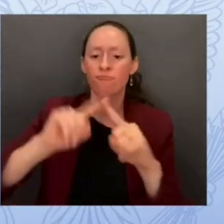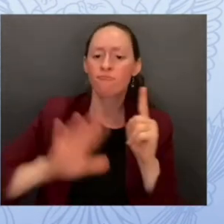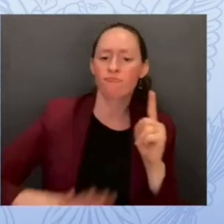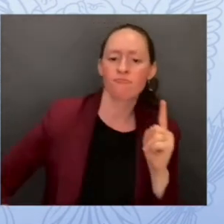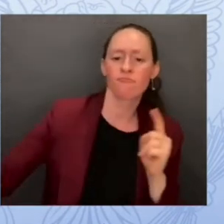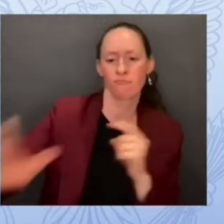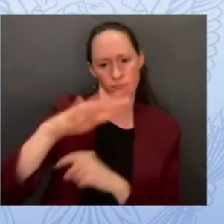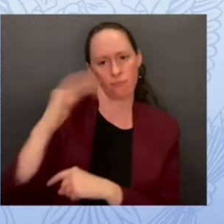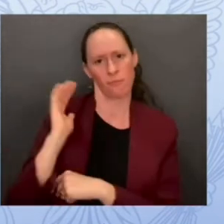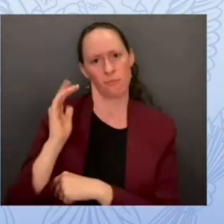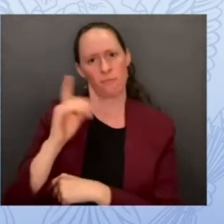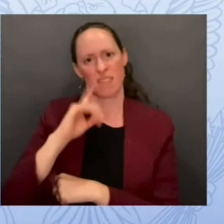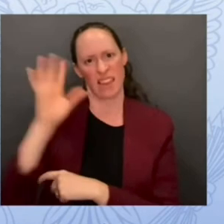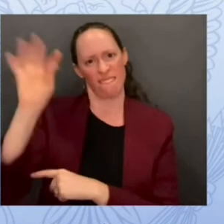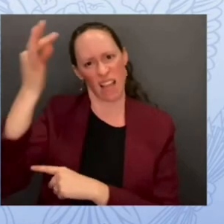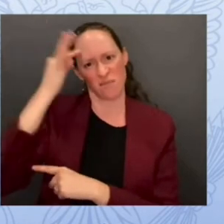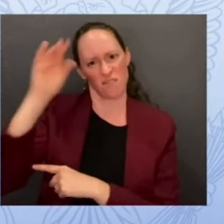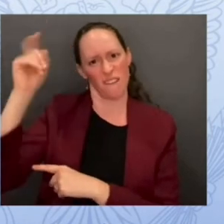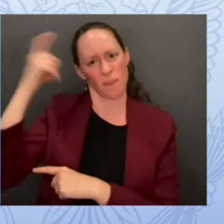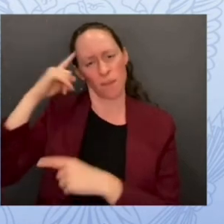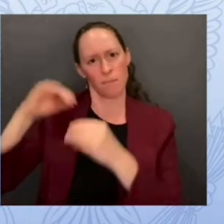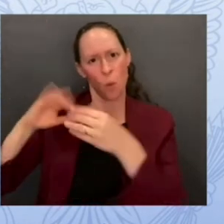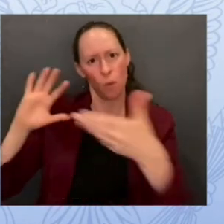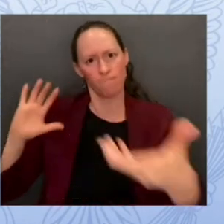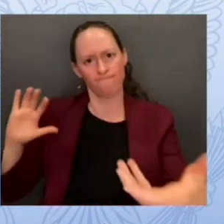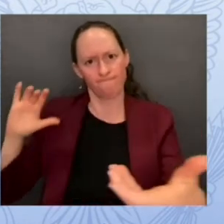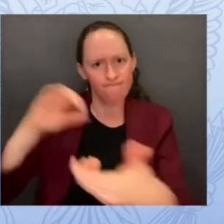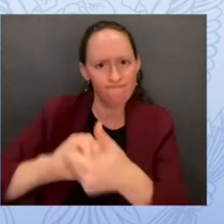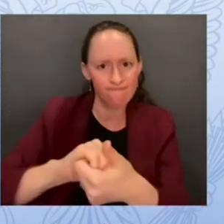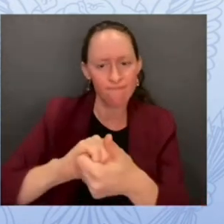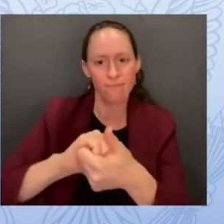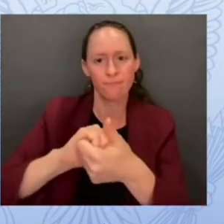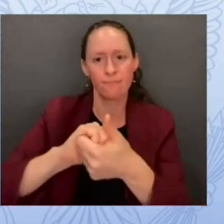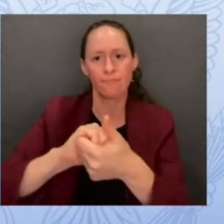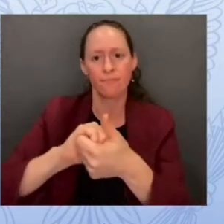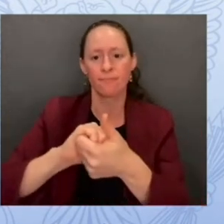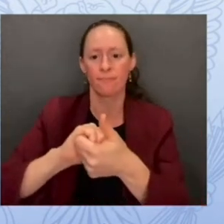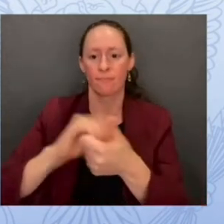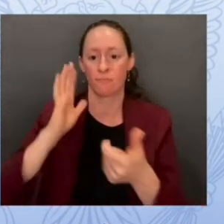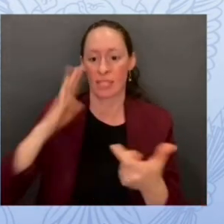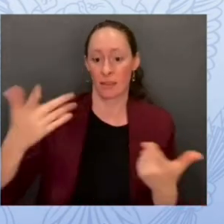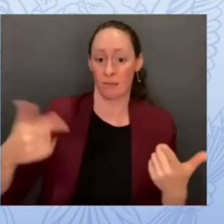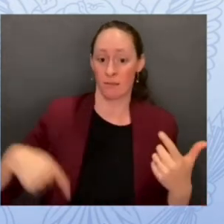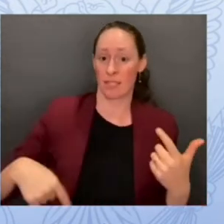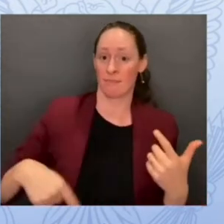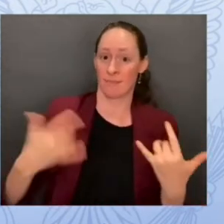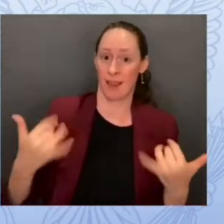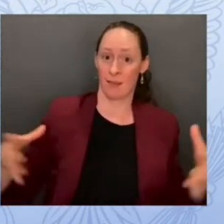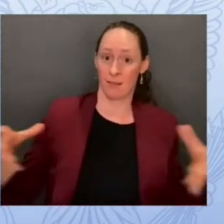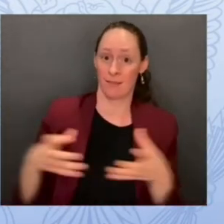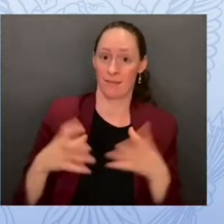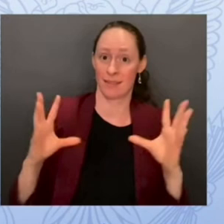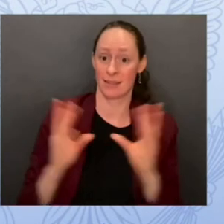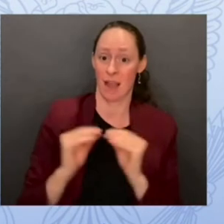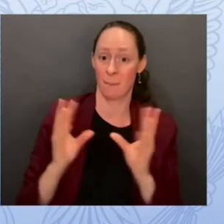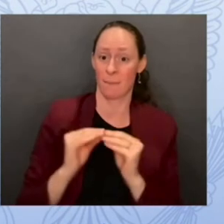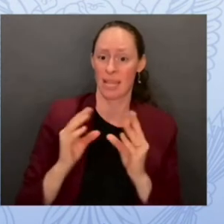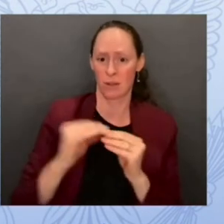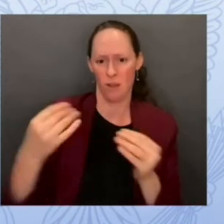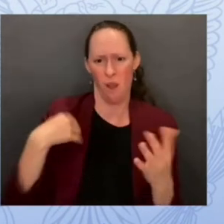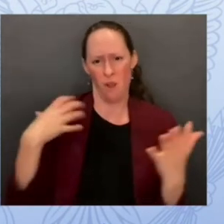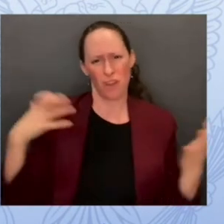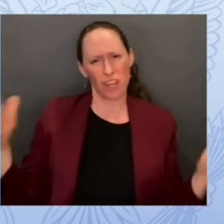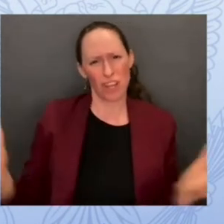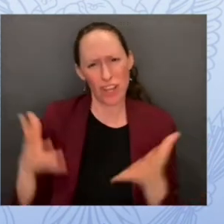many of them for you throughout this summit. I want to strongly urge every school system and every community